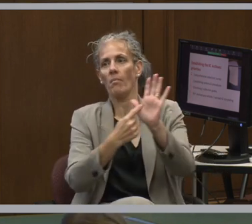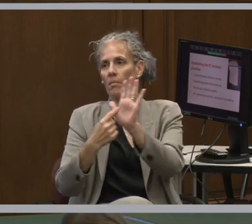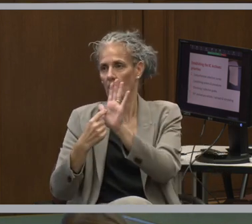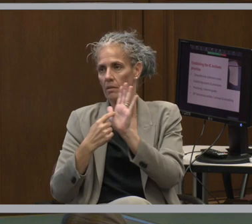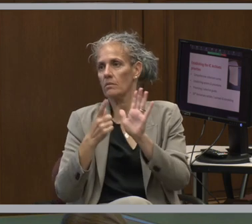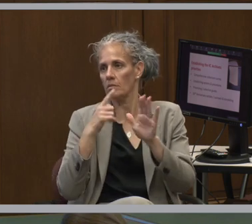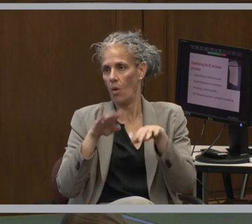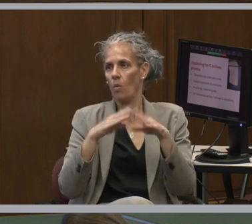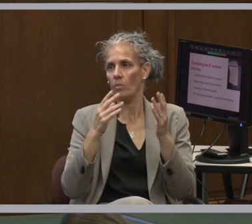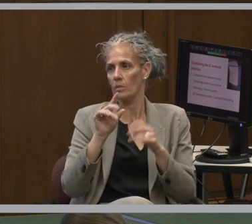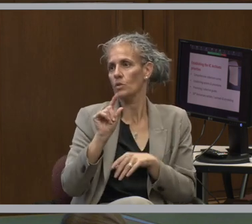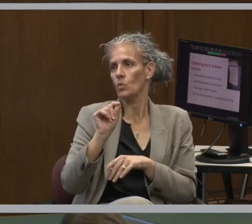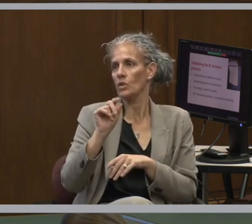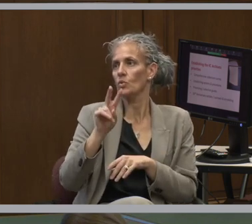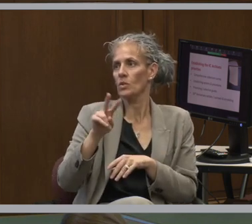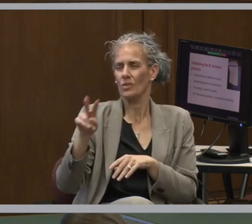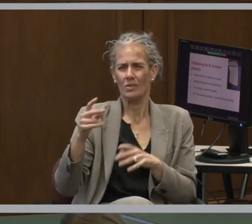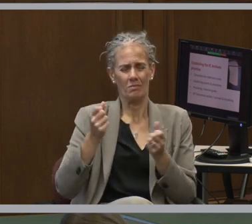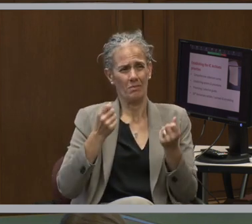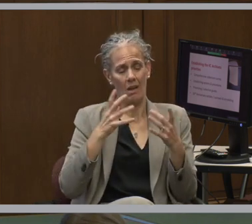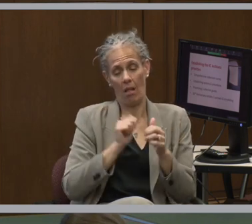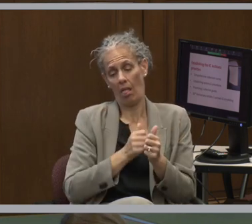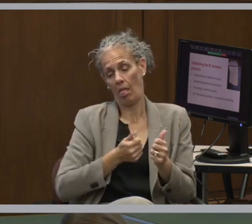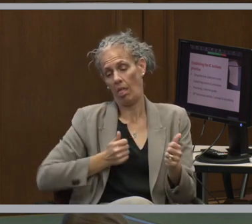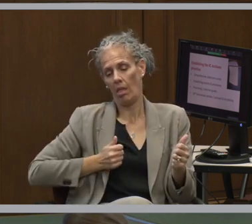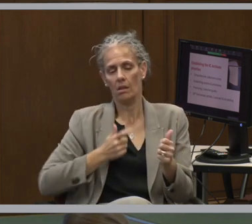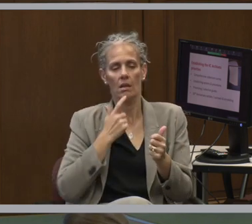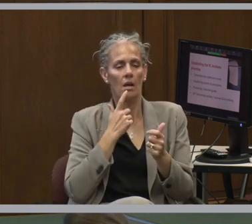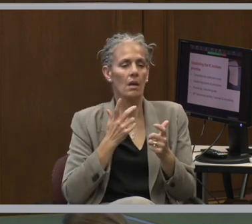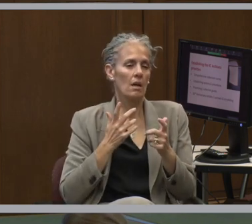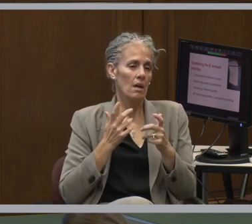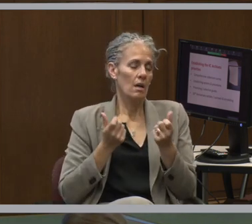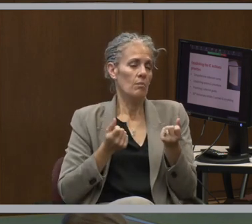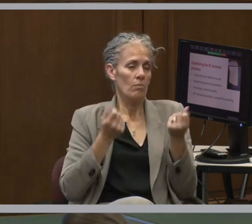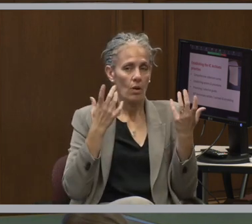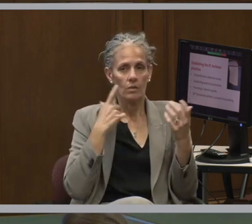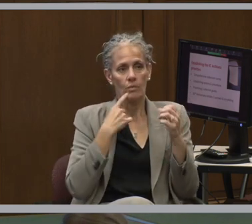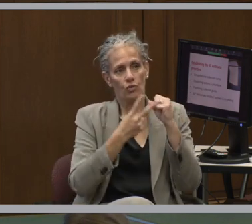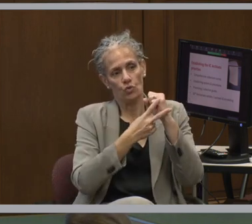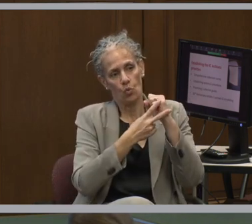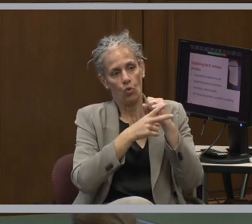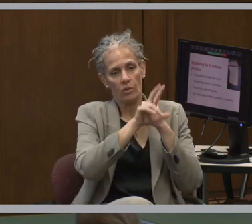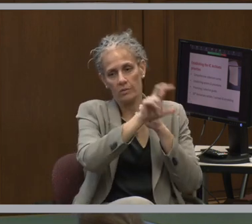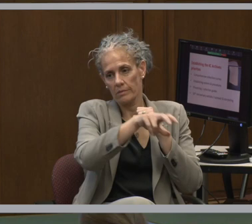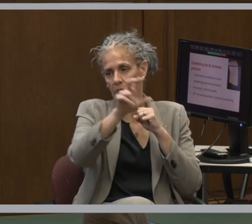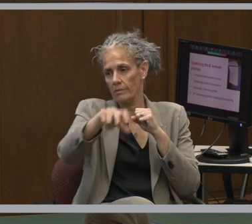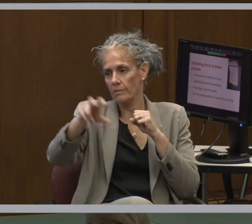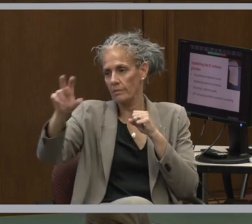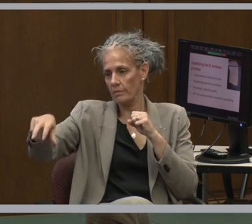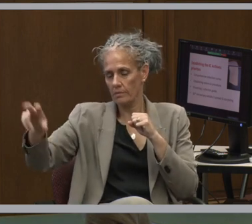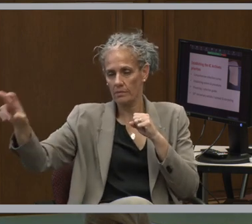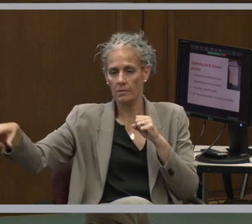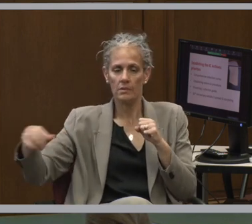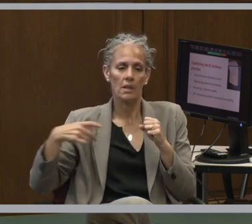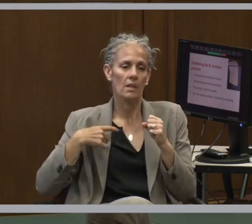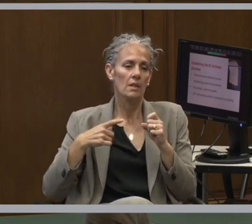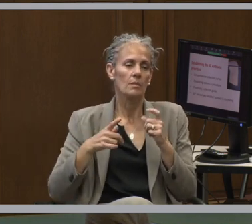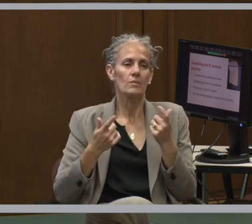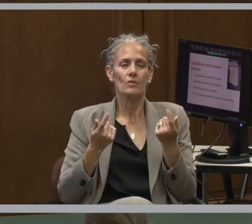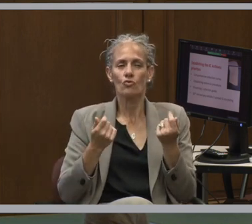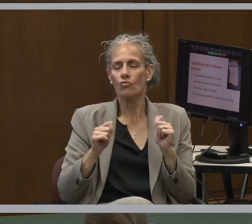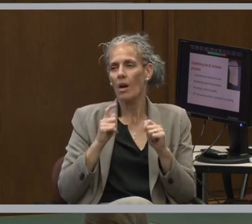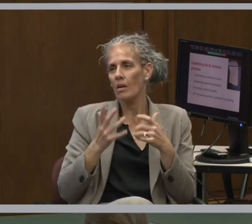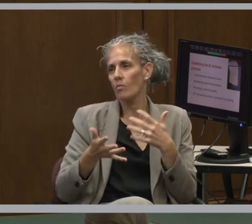large backlog, multiple storage locations. But from the start, we really tried to prioritize